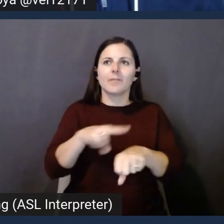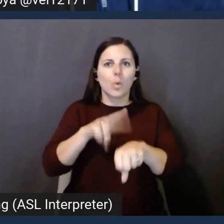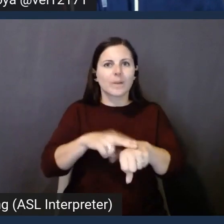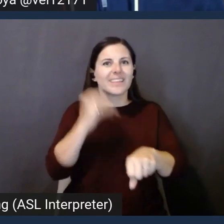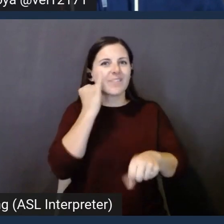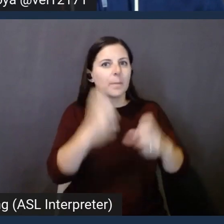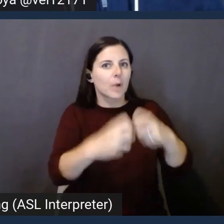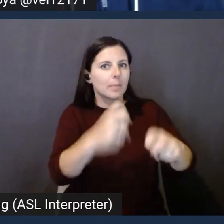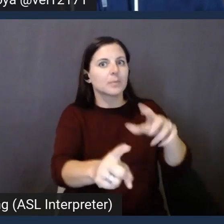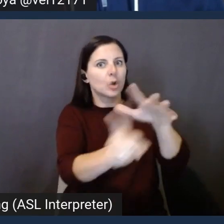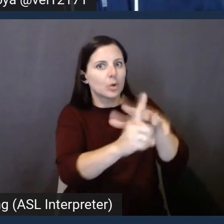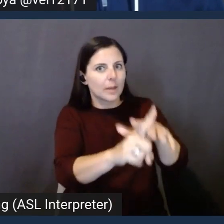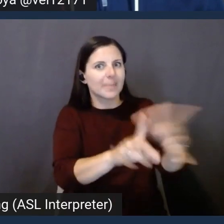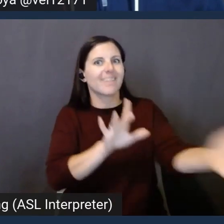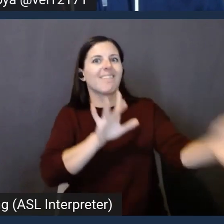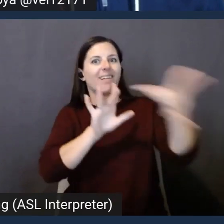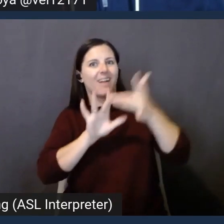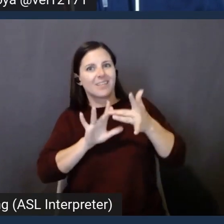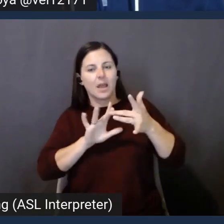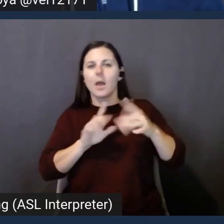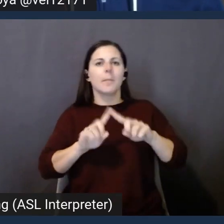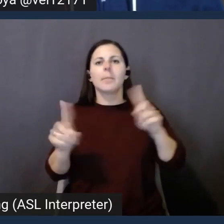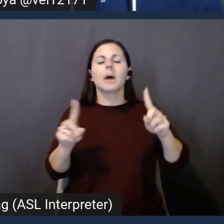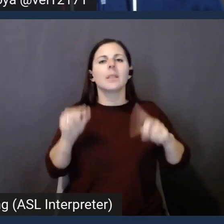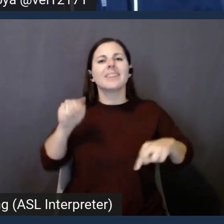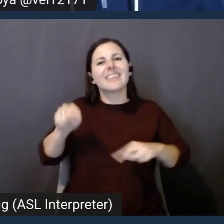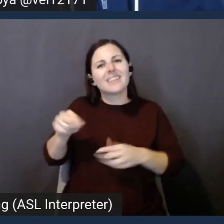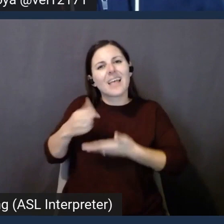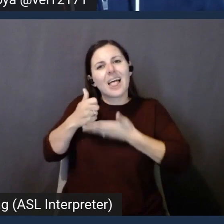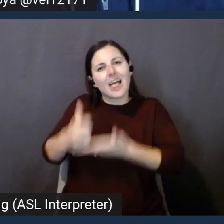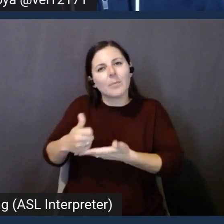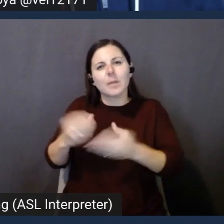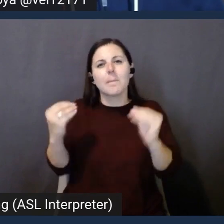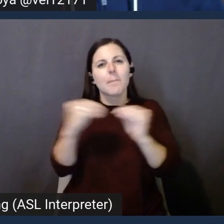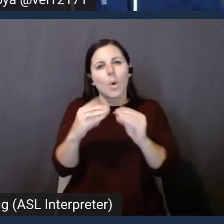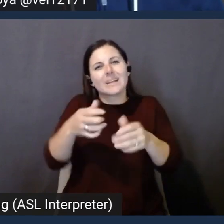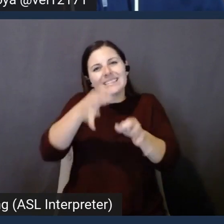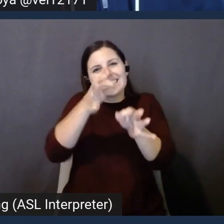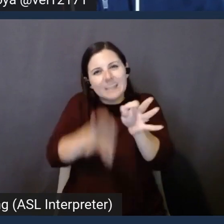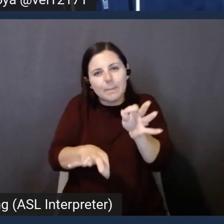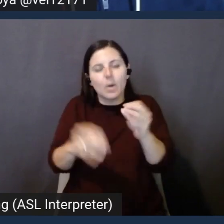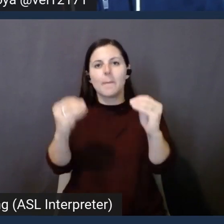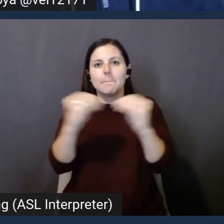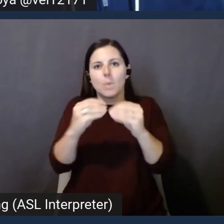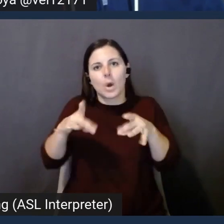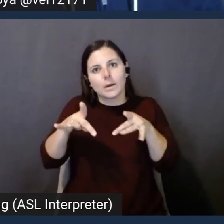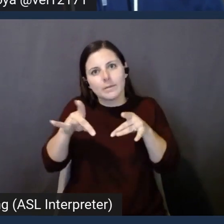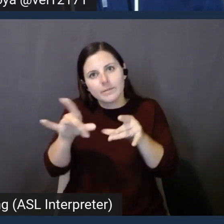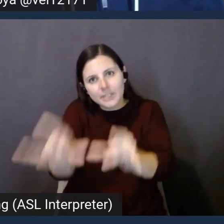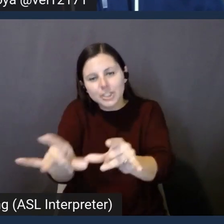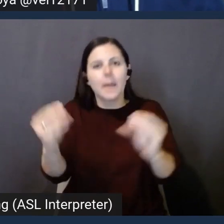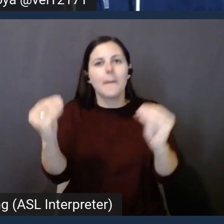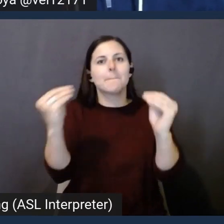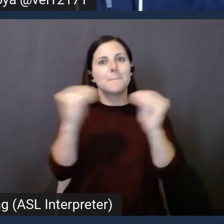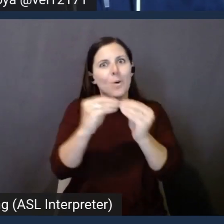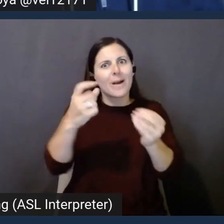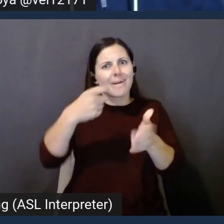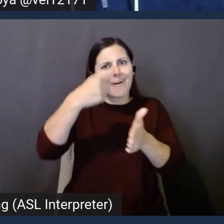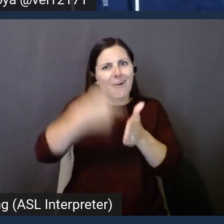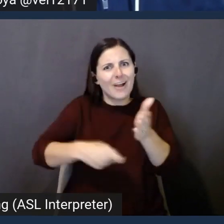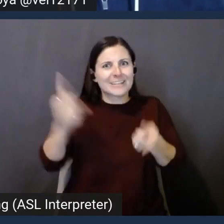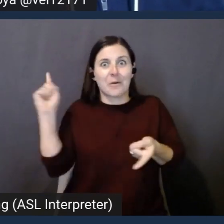when you want to sort of manage things more simply, more efficiently, and cost effectively. And remember, it's AWS. It's at scale.